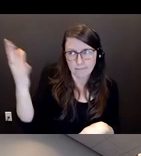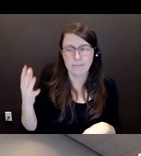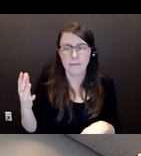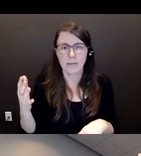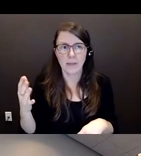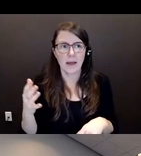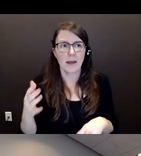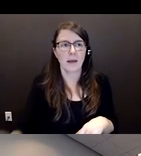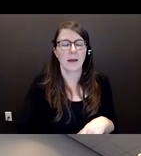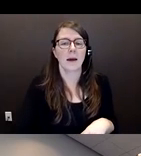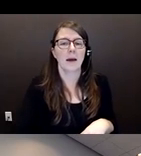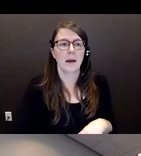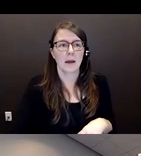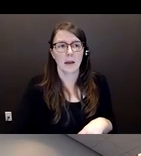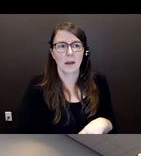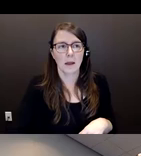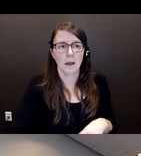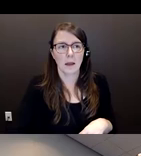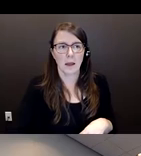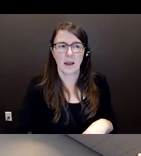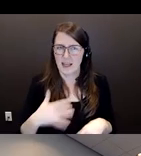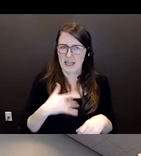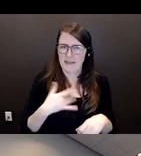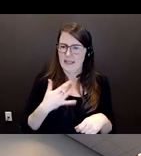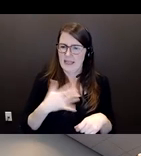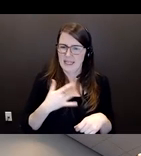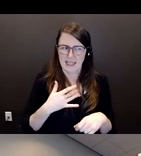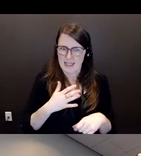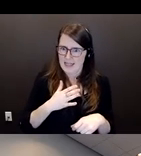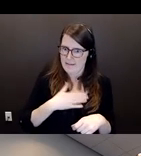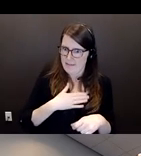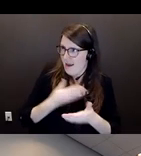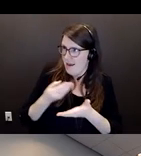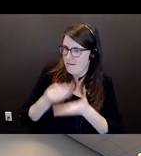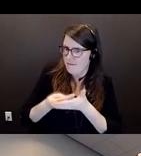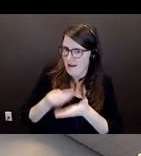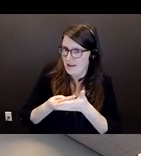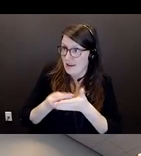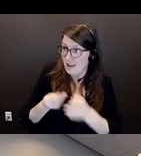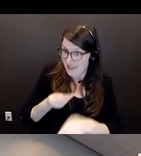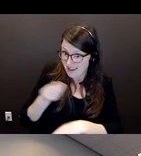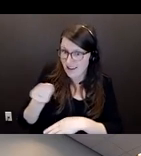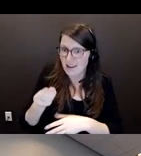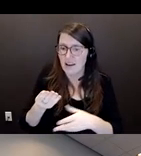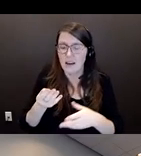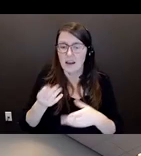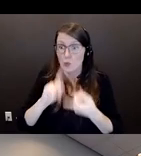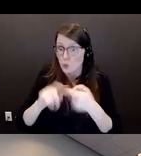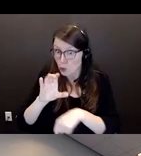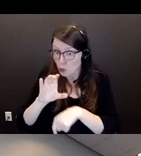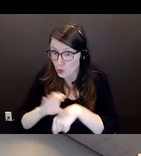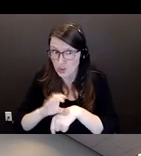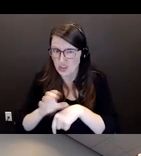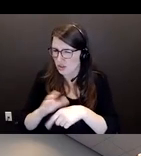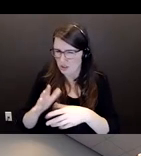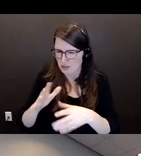there had been some misappropriation of her funds. And in particular, it was brought to her attention that a mortgage had been